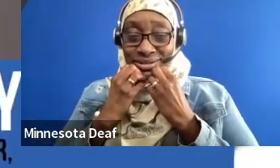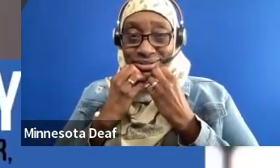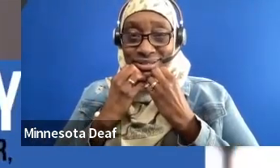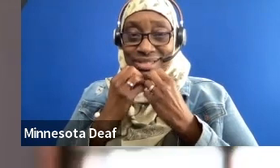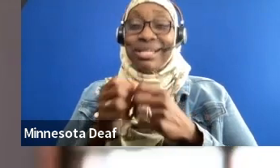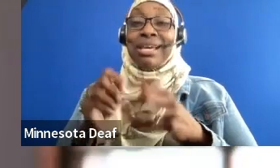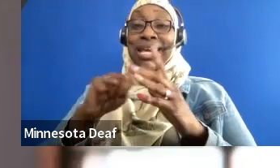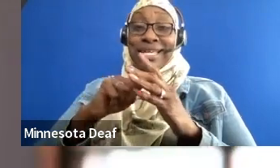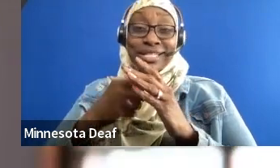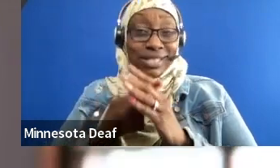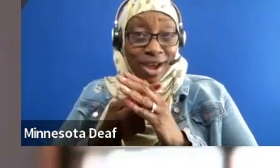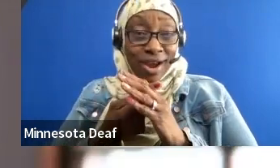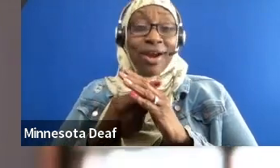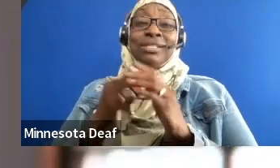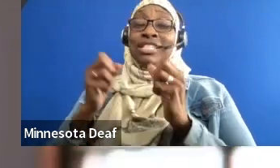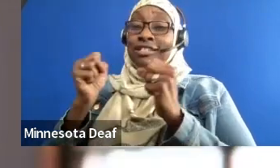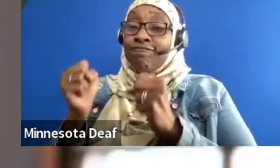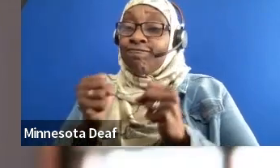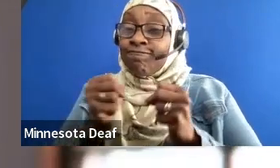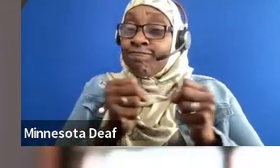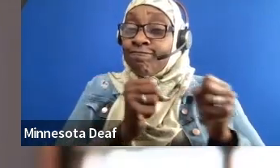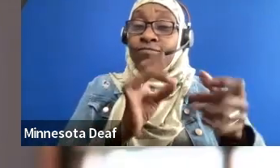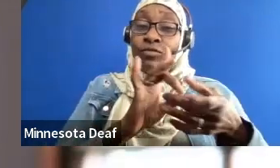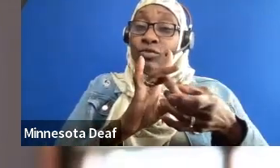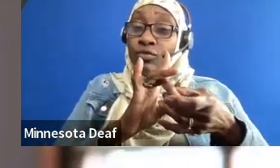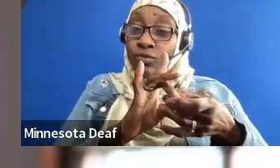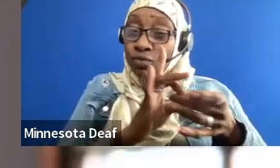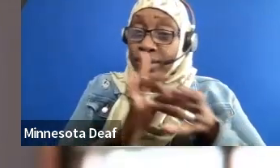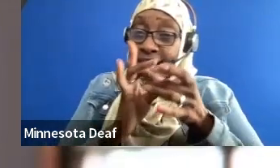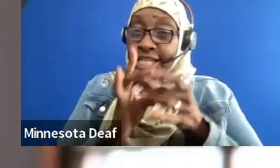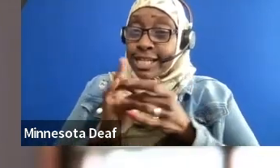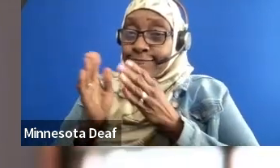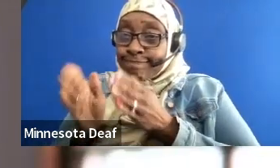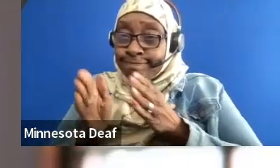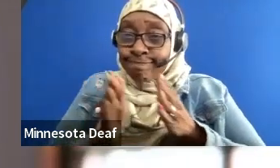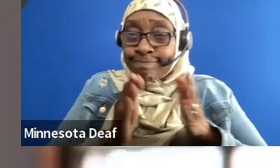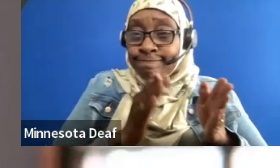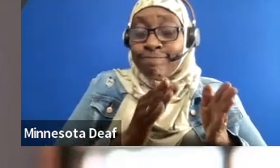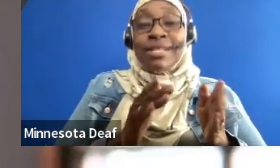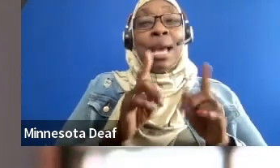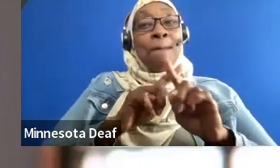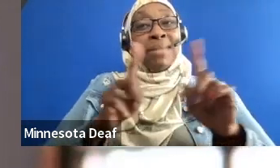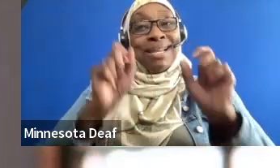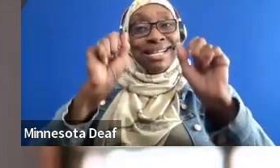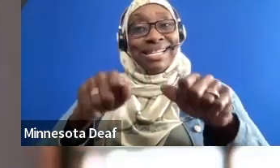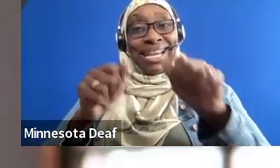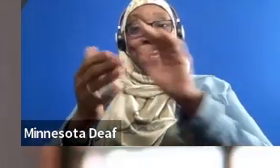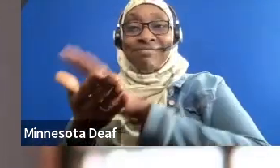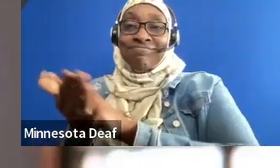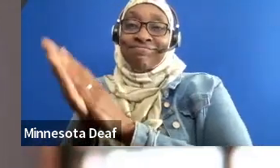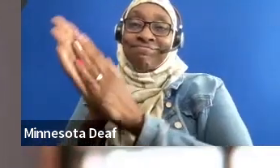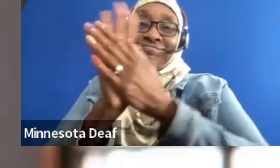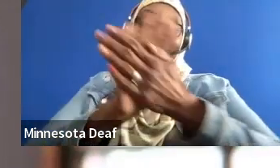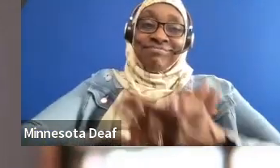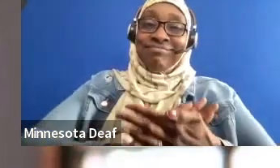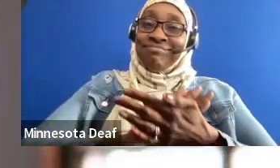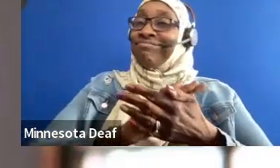a very structured relationship, it often can transform into something where the mentor is like family